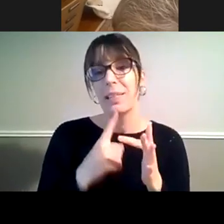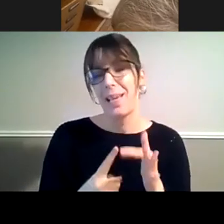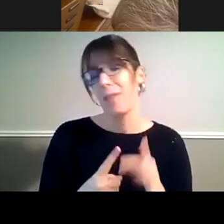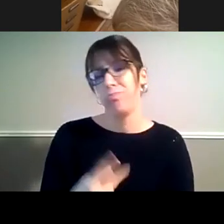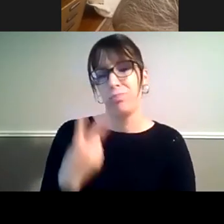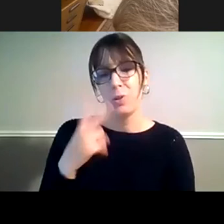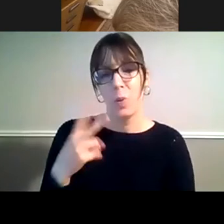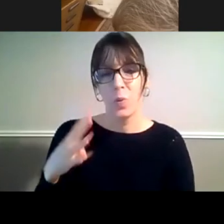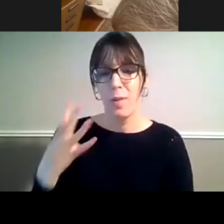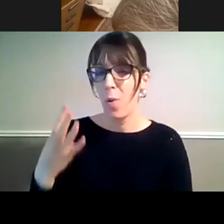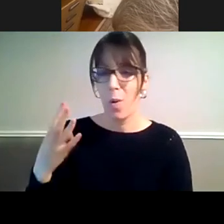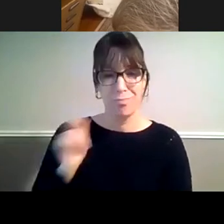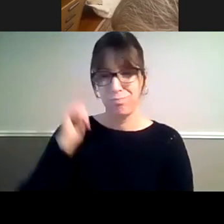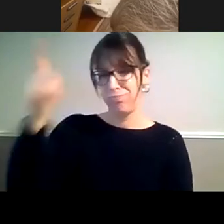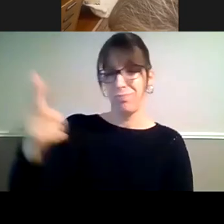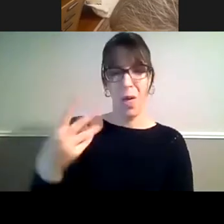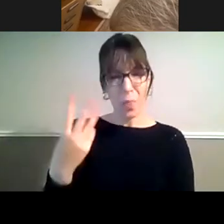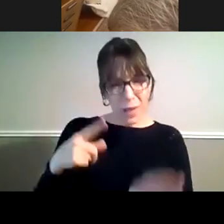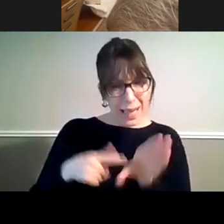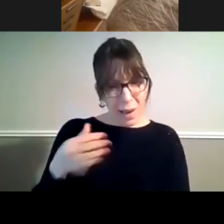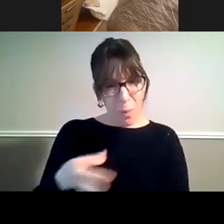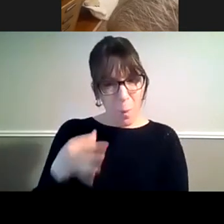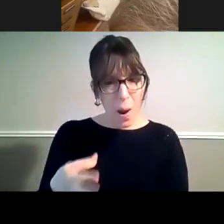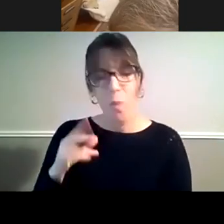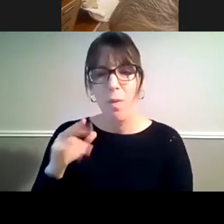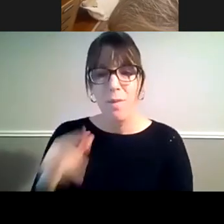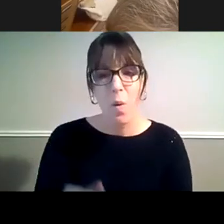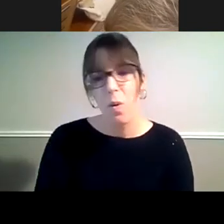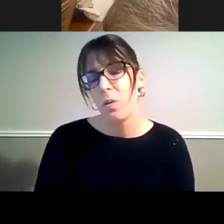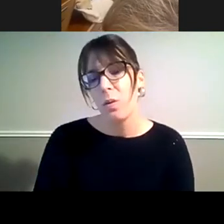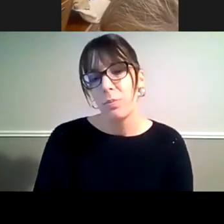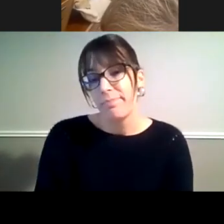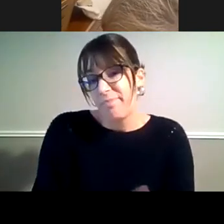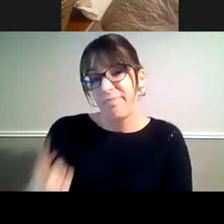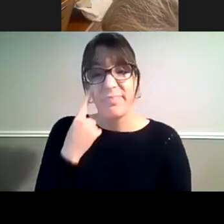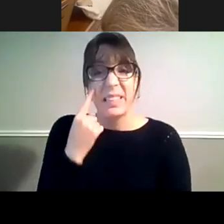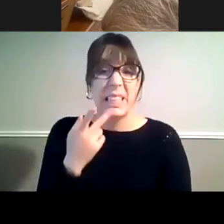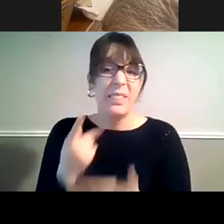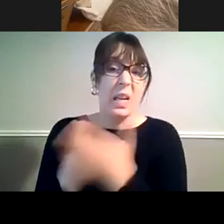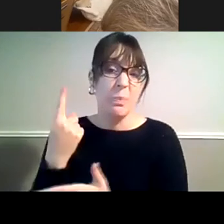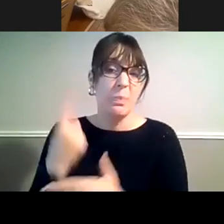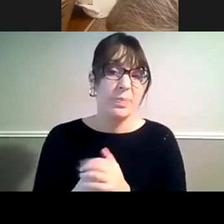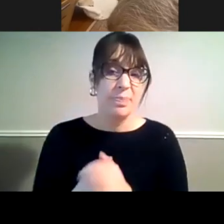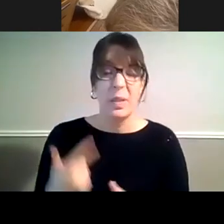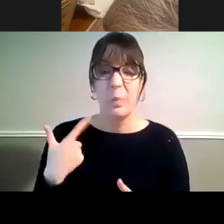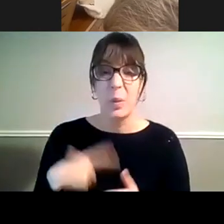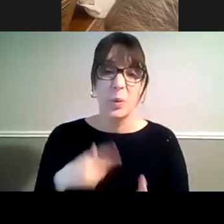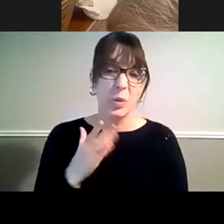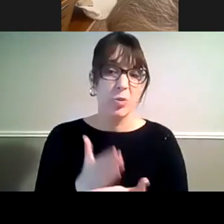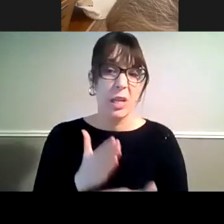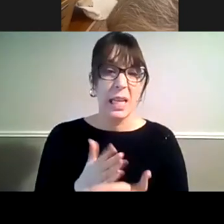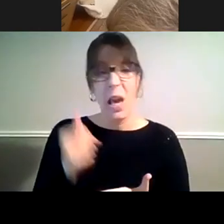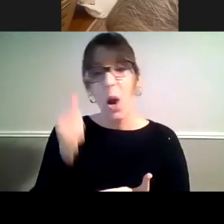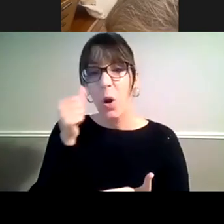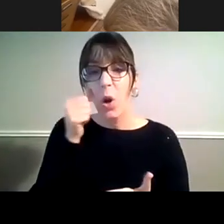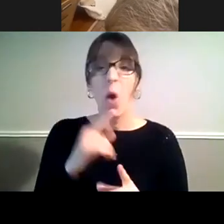far away. I agree if it happens then because let's face it, politicians are very good at putting